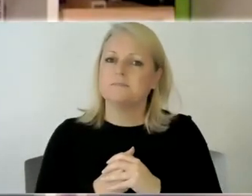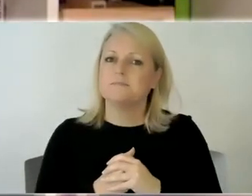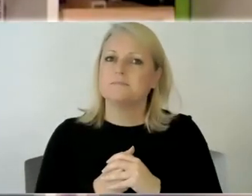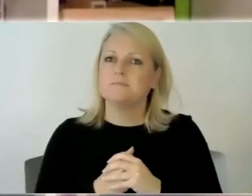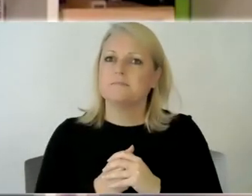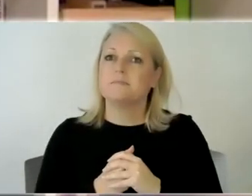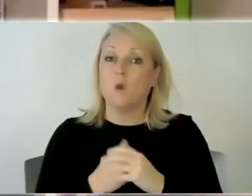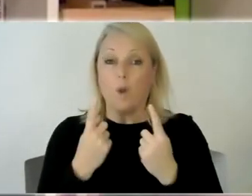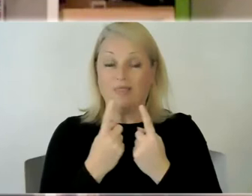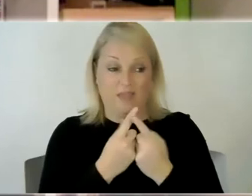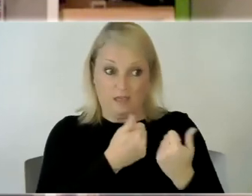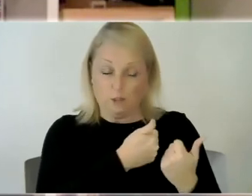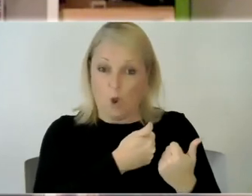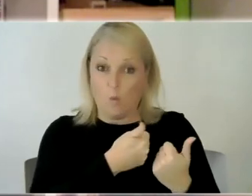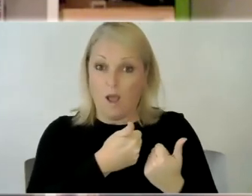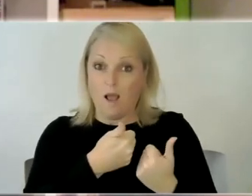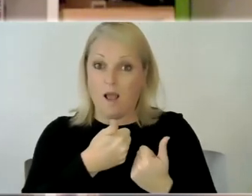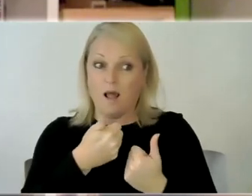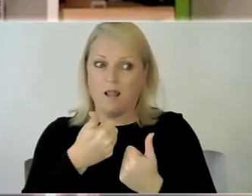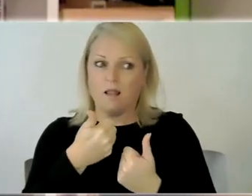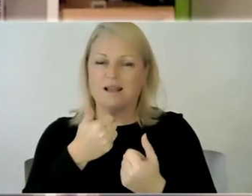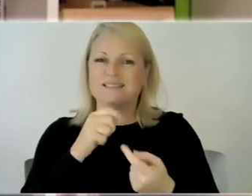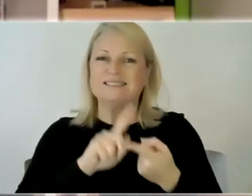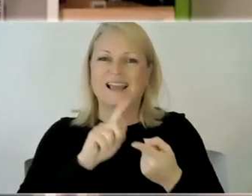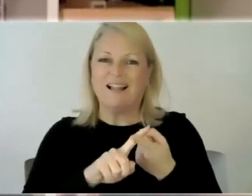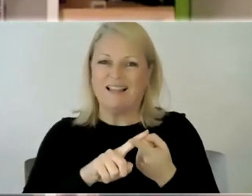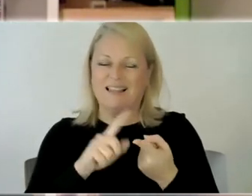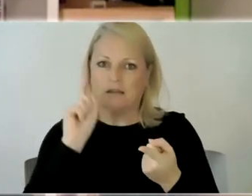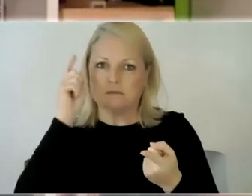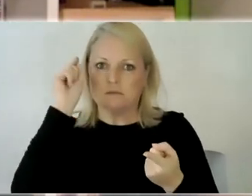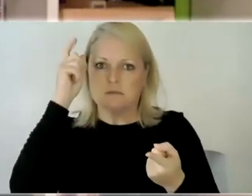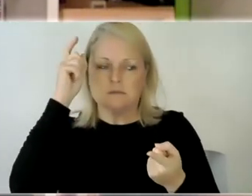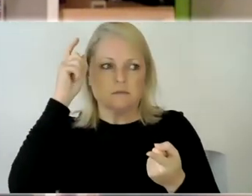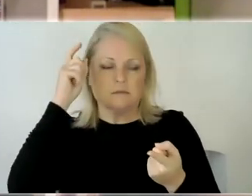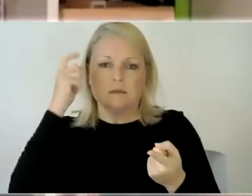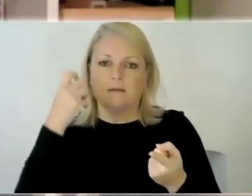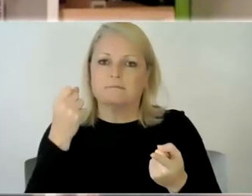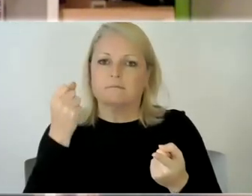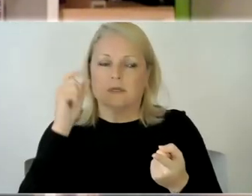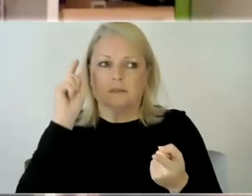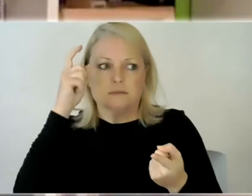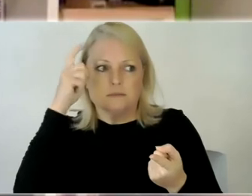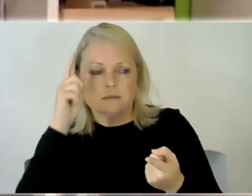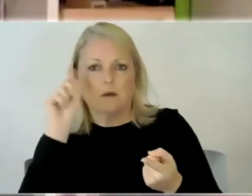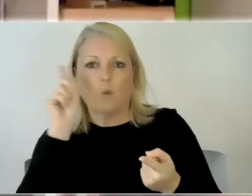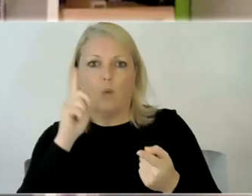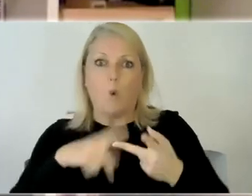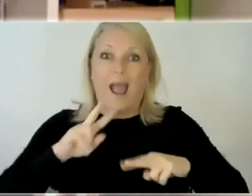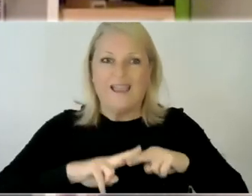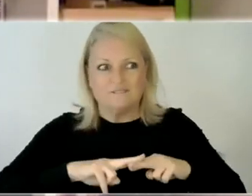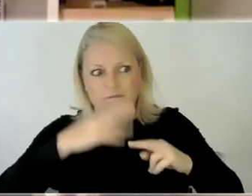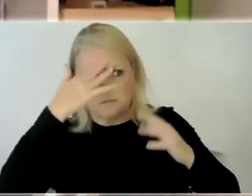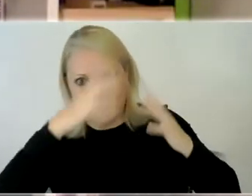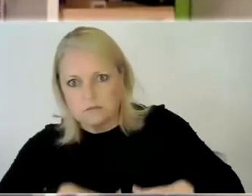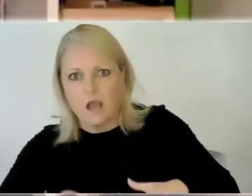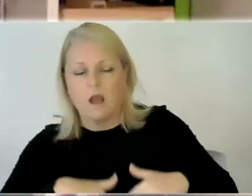when things are going well you you sort of got constant anxiety of oh if what if he has a meltdown today what if